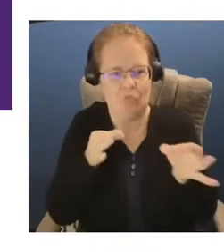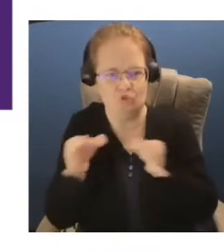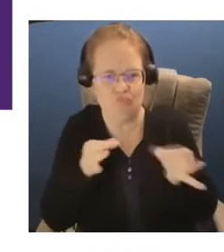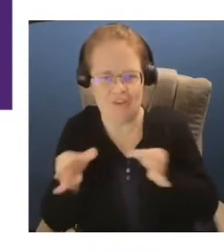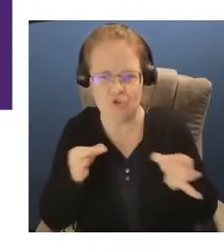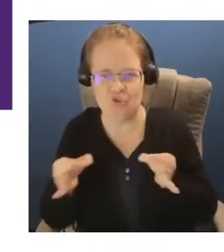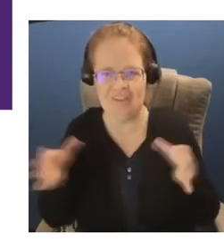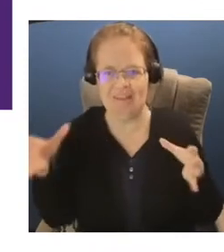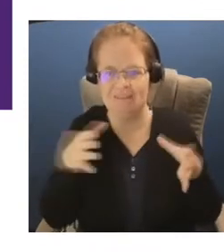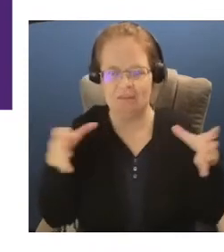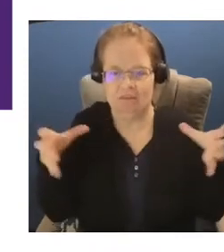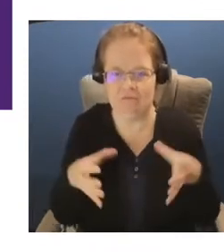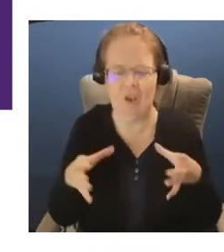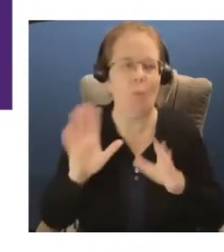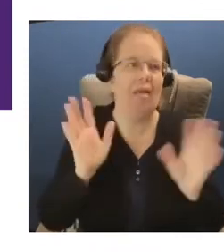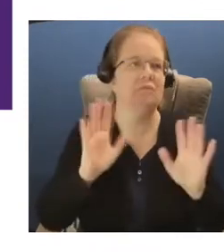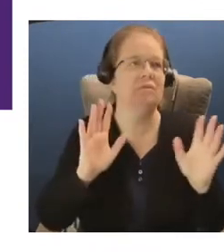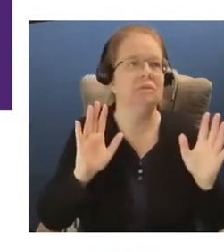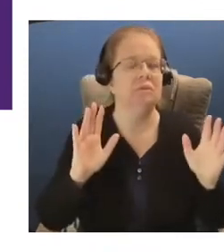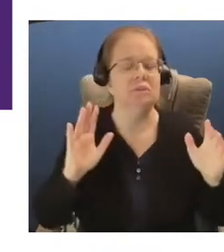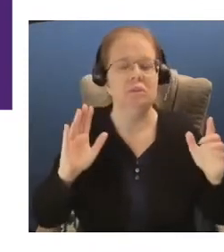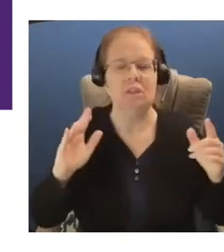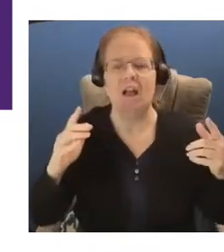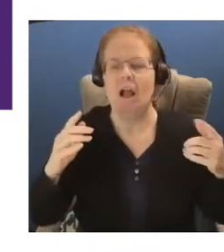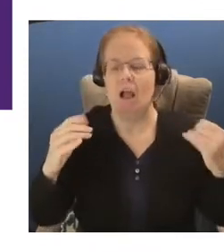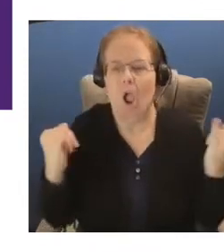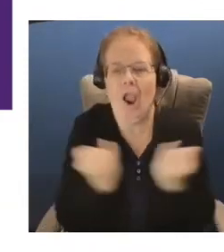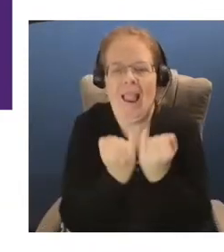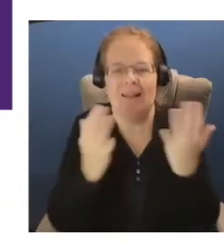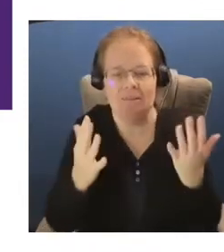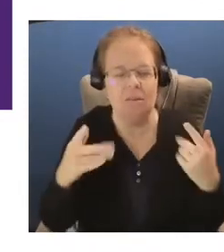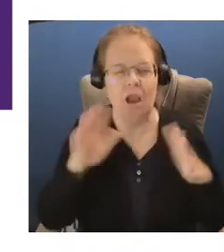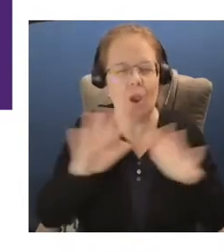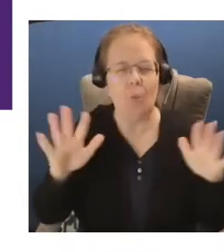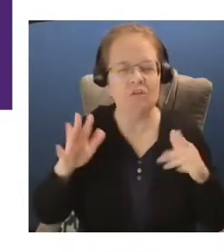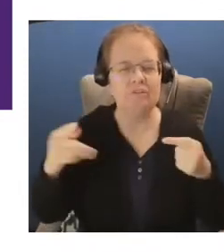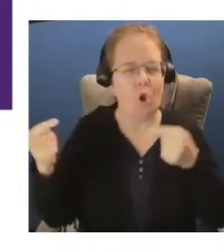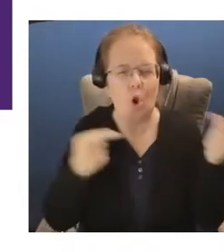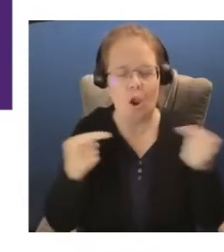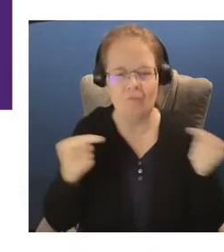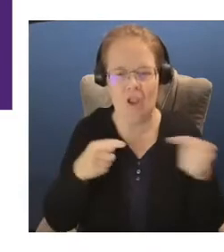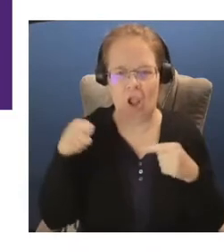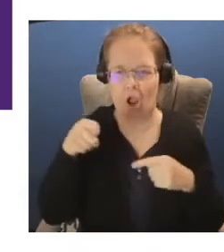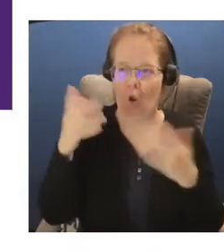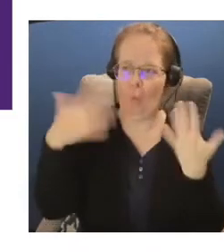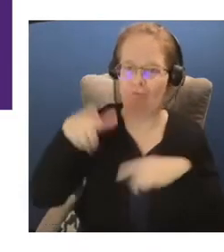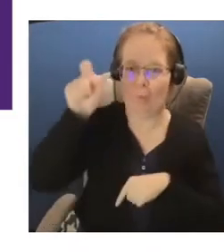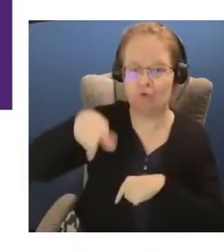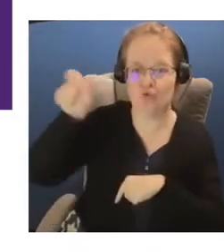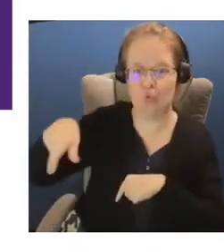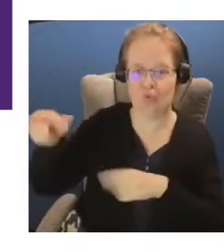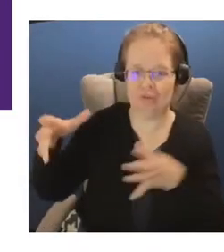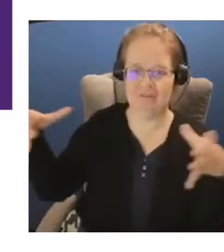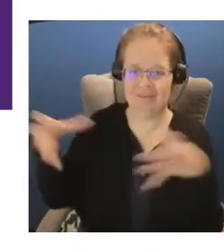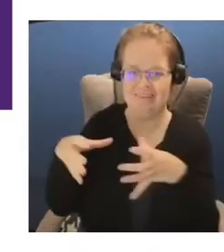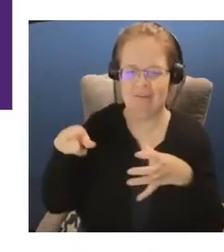not against, it didn't come from an administrator or the government. It came from the students that teach together and they were kind of naughty.